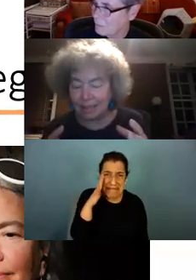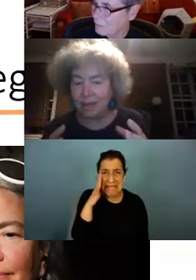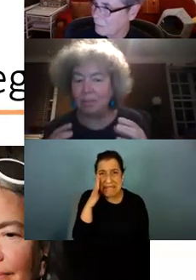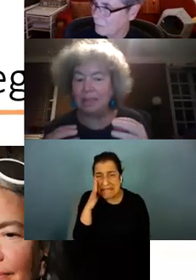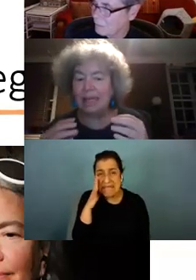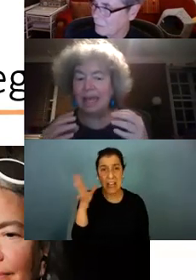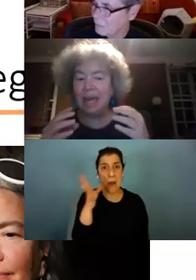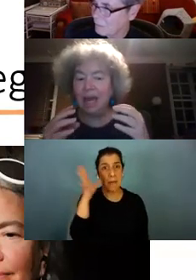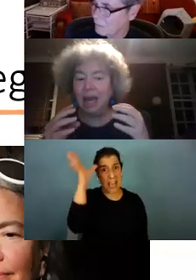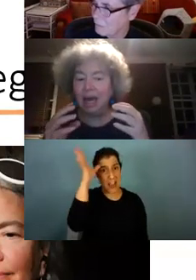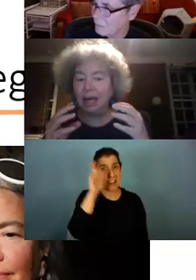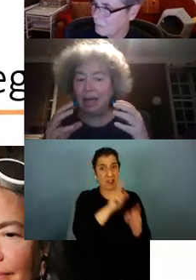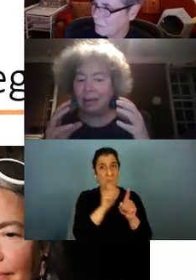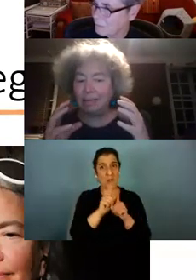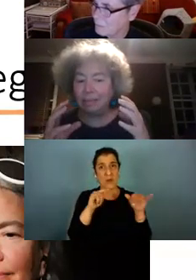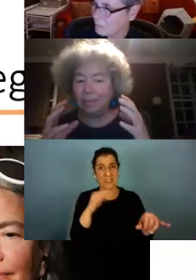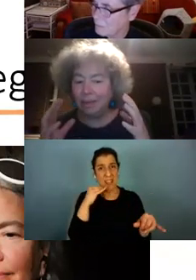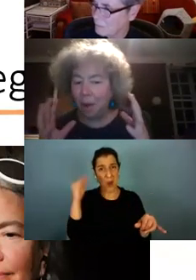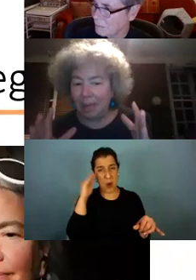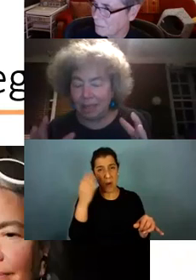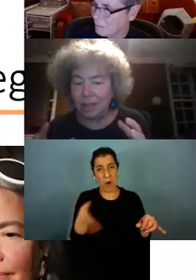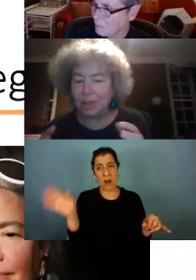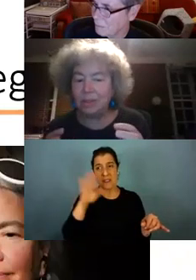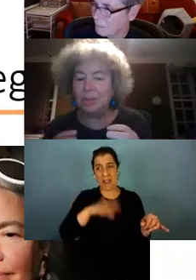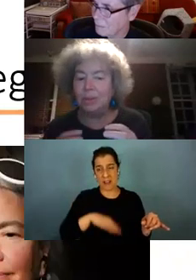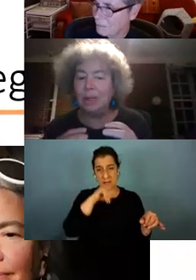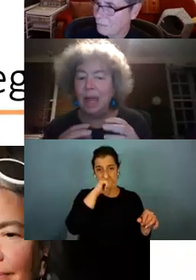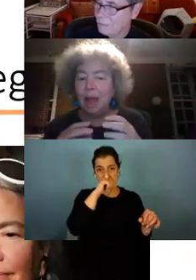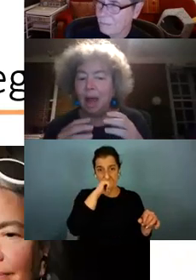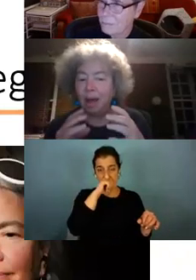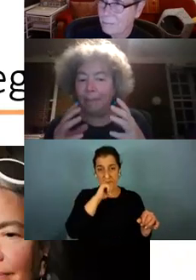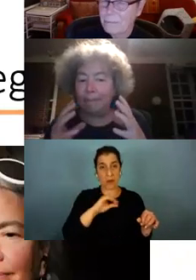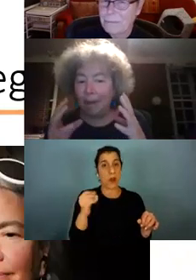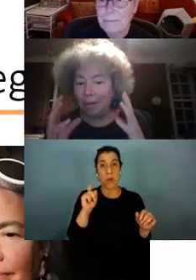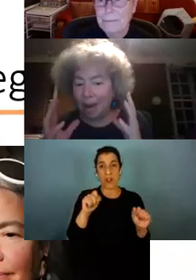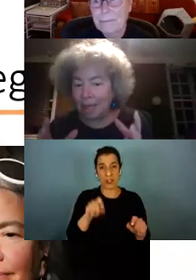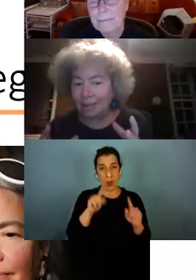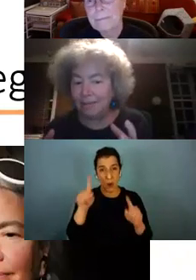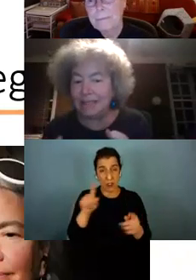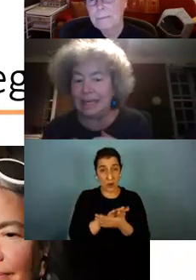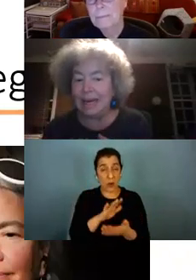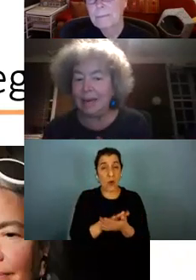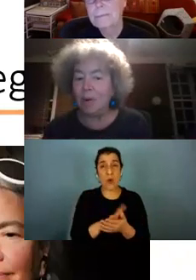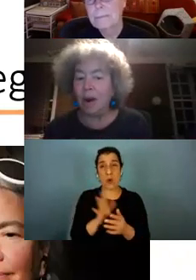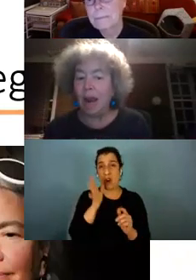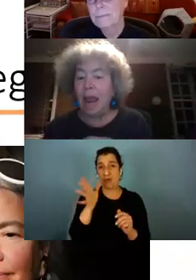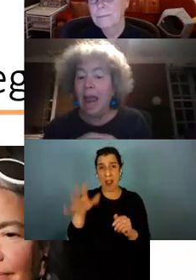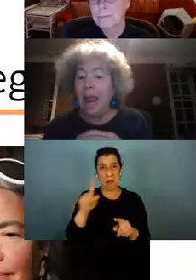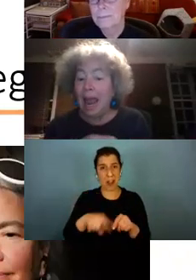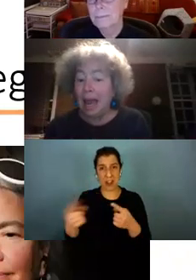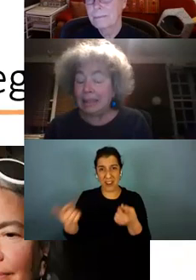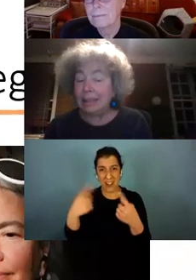parents stay home all day uh um nobody could go to school um grandma couldn't visit anymore